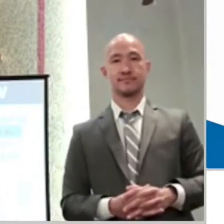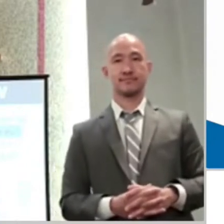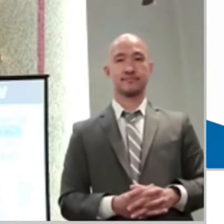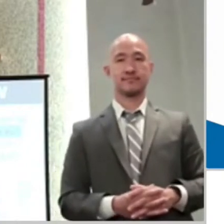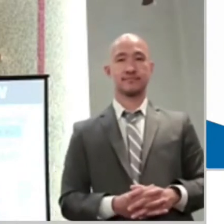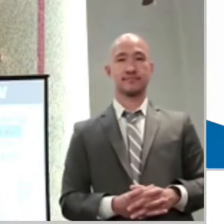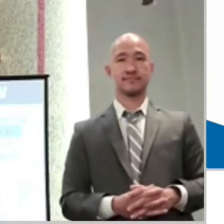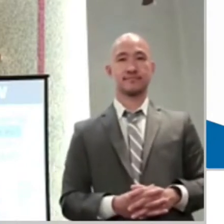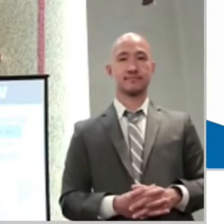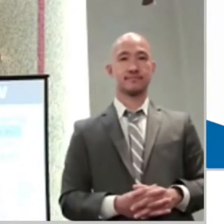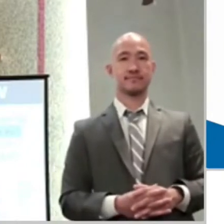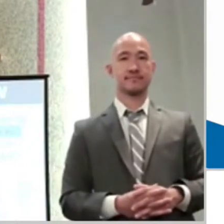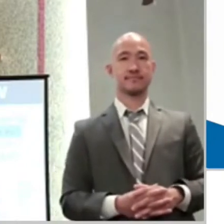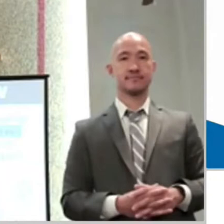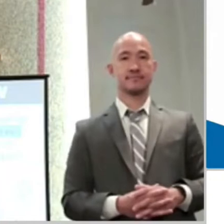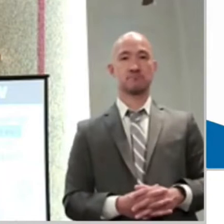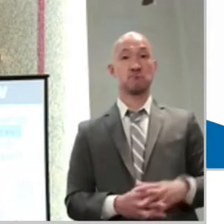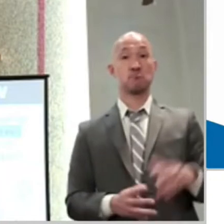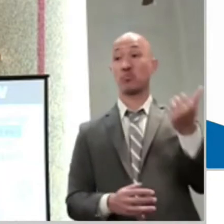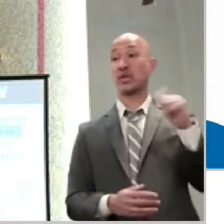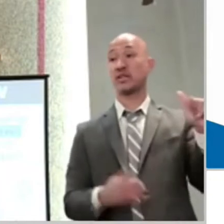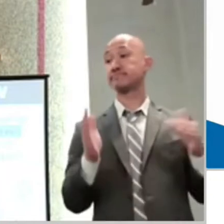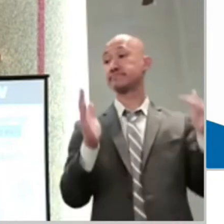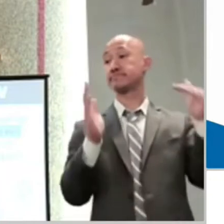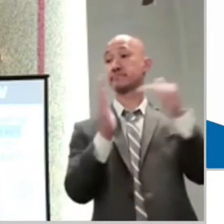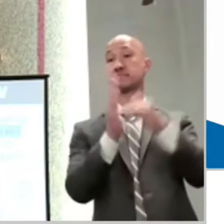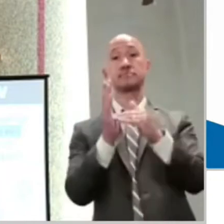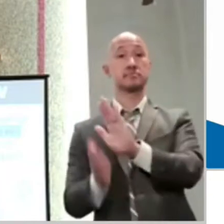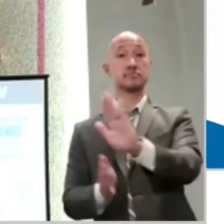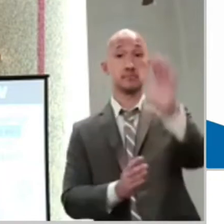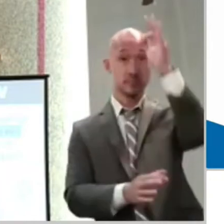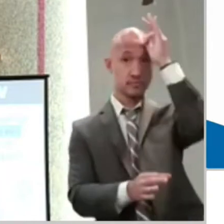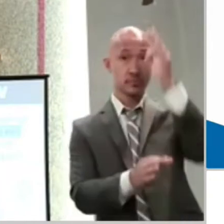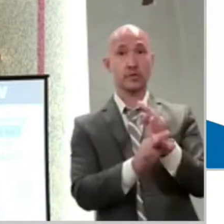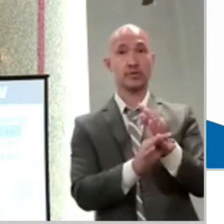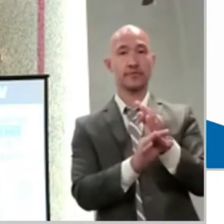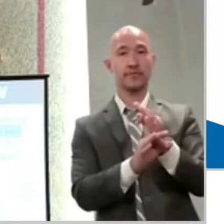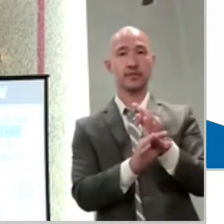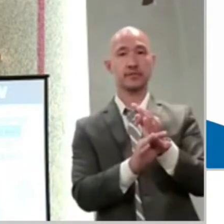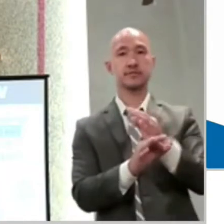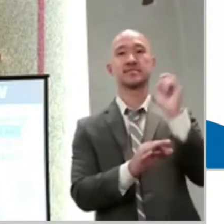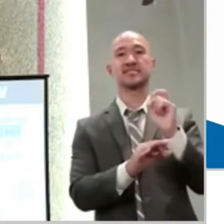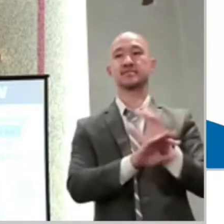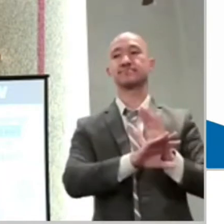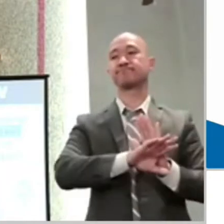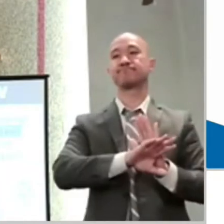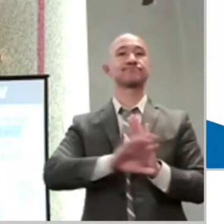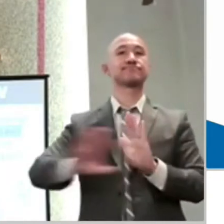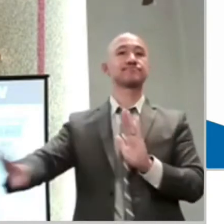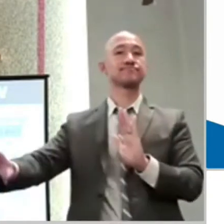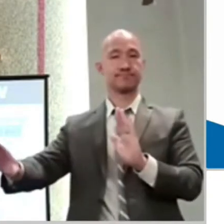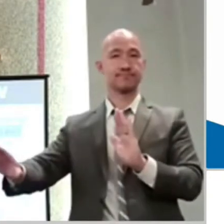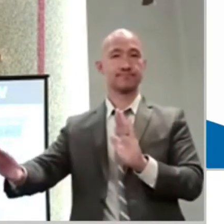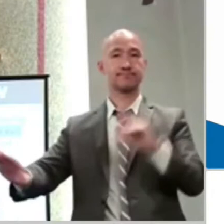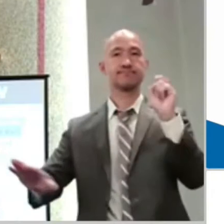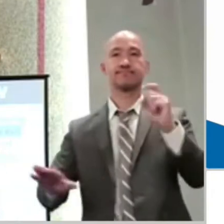and to his word is evil. Recognize that. Make that black and white in your own mind for